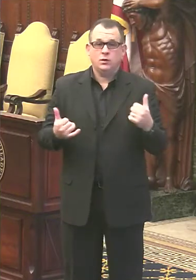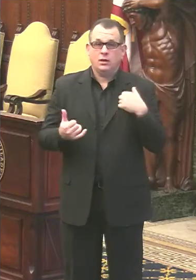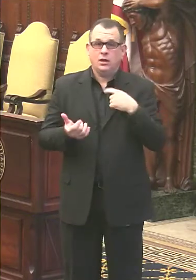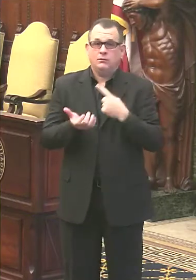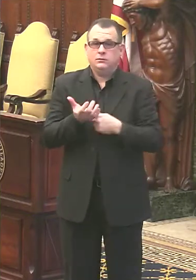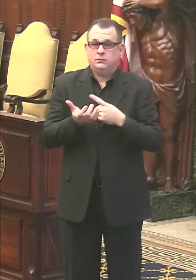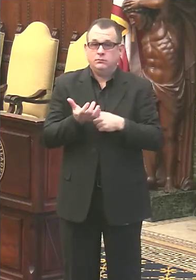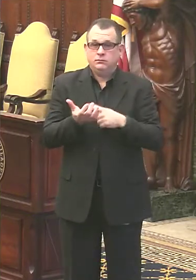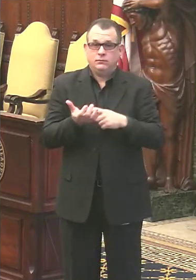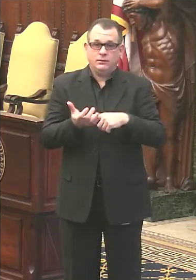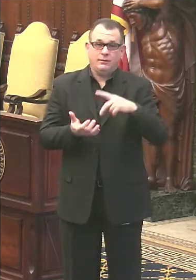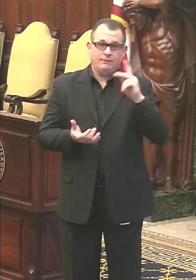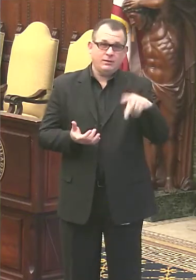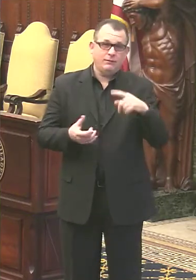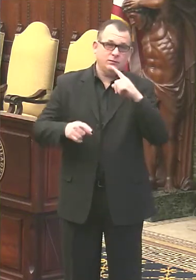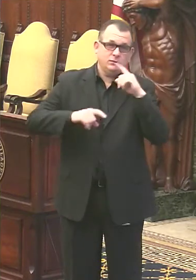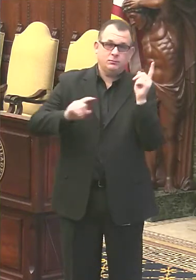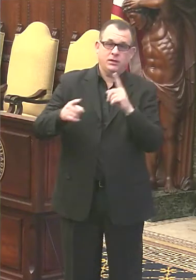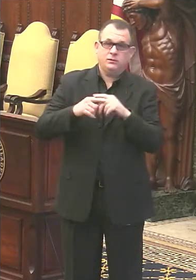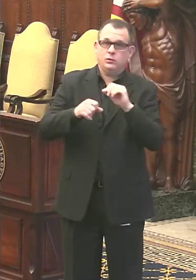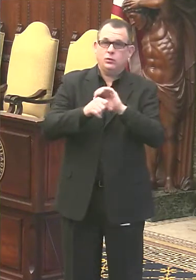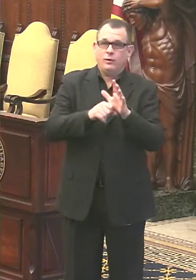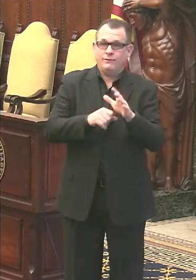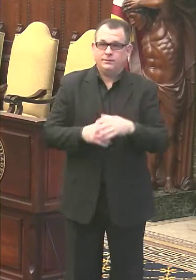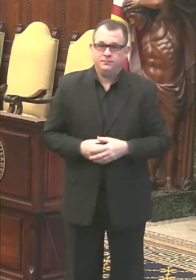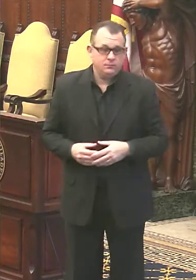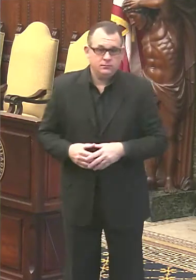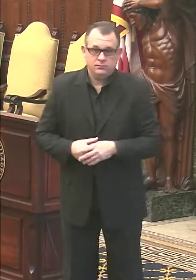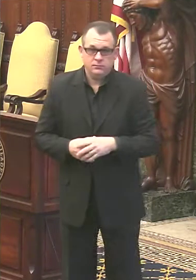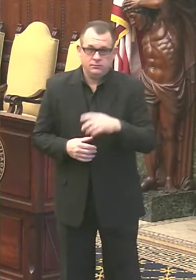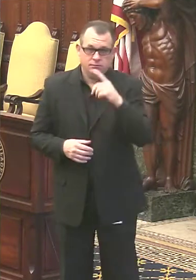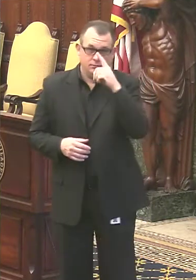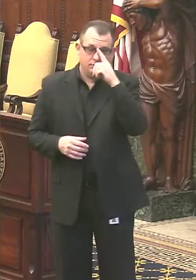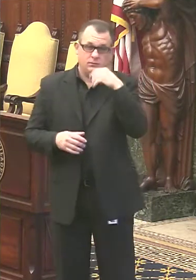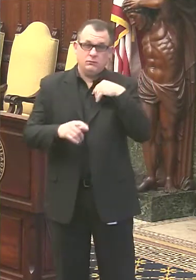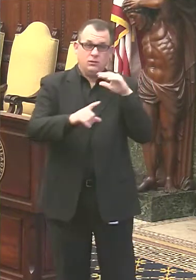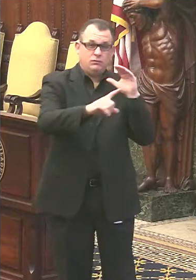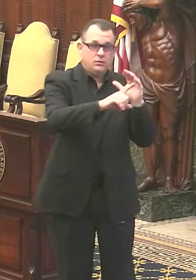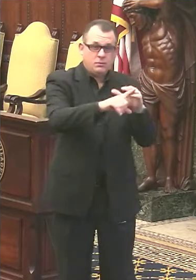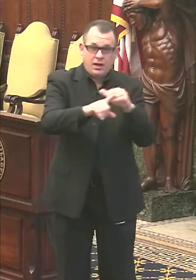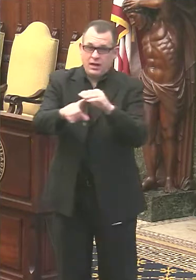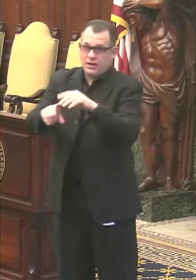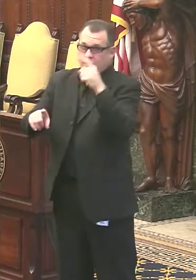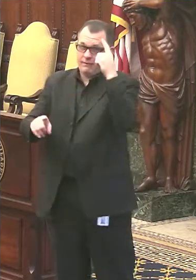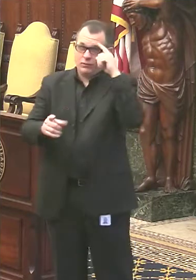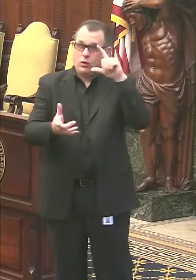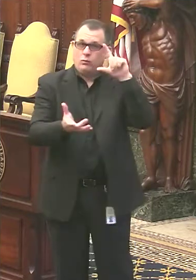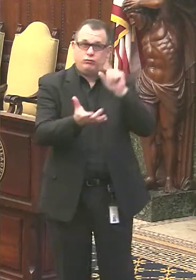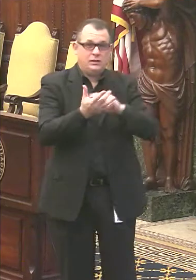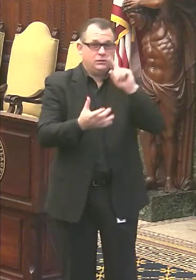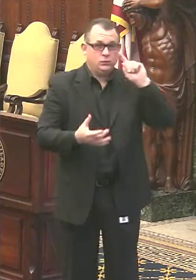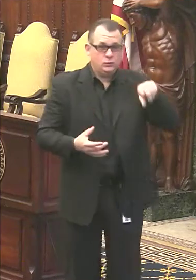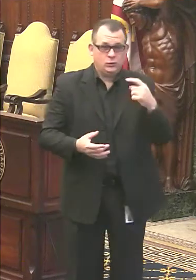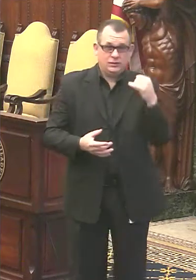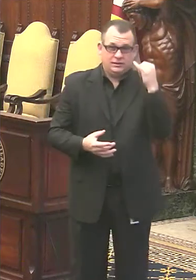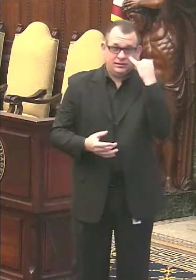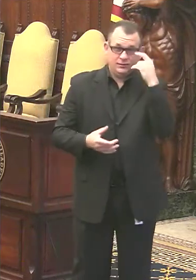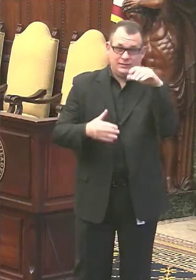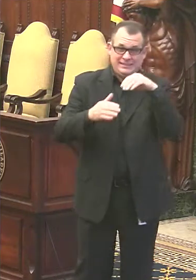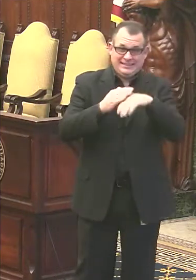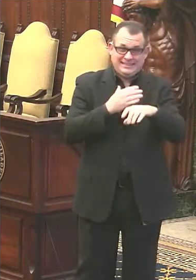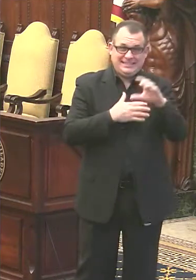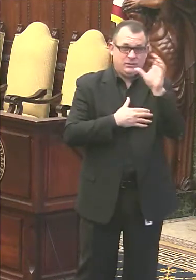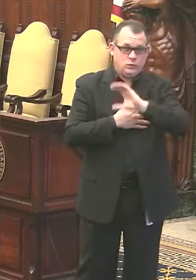response to COVID-19. A reminder, this is for press only. If you're not a member of the press and you logged into the Zoom room,